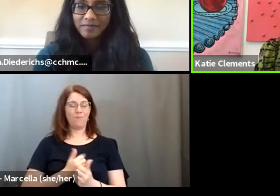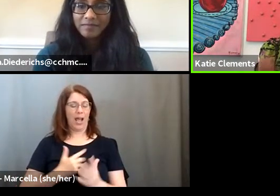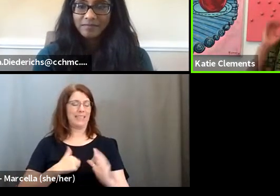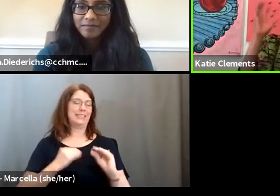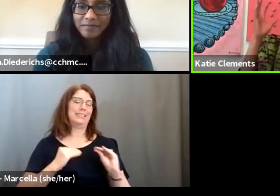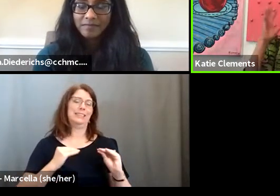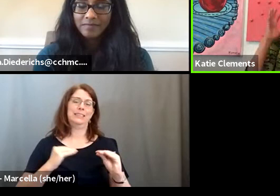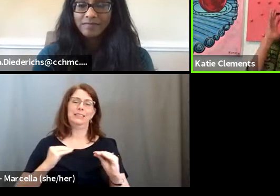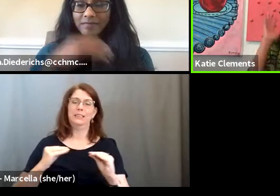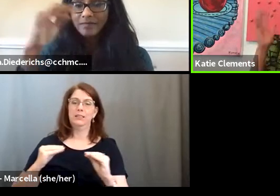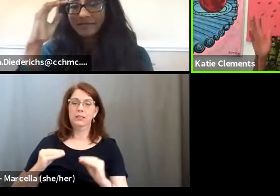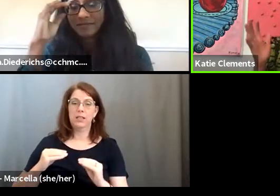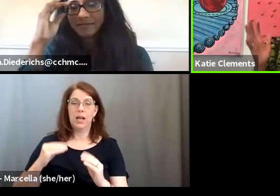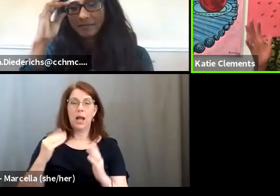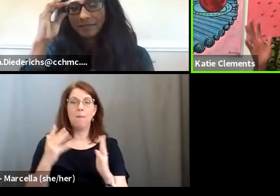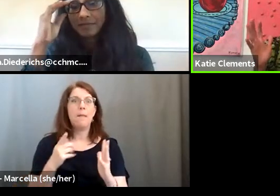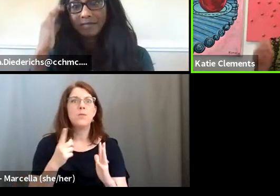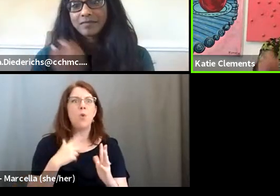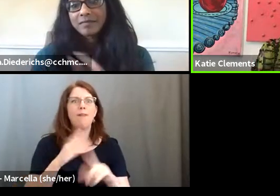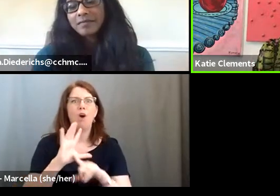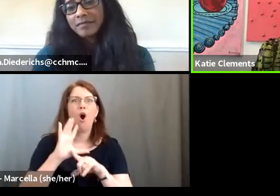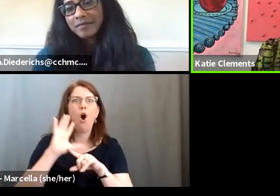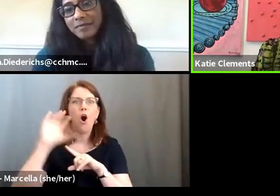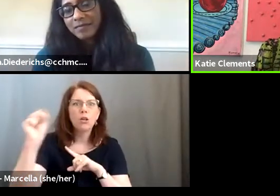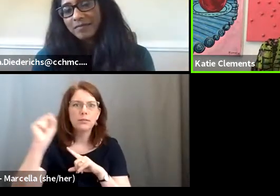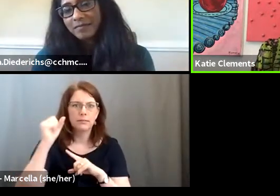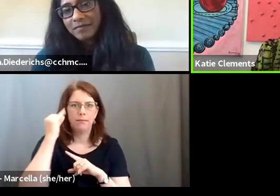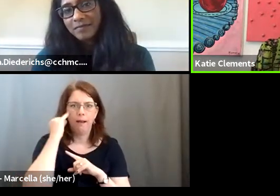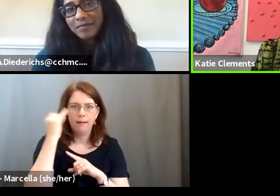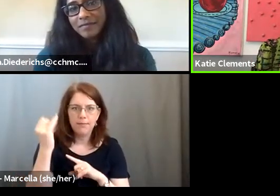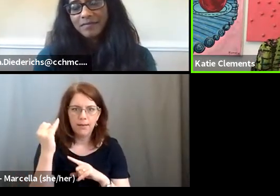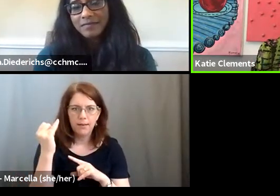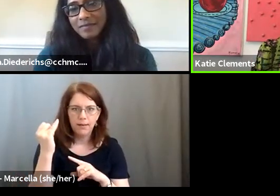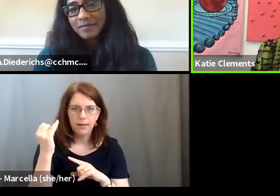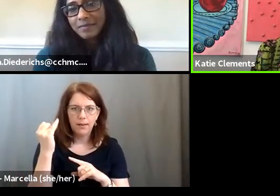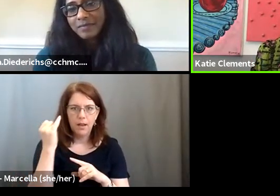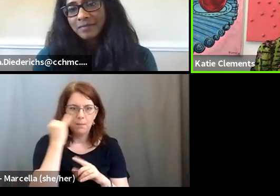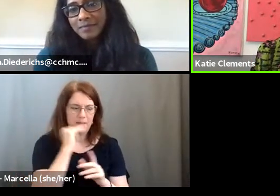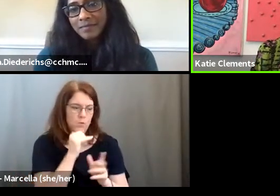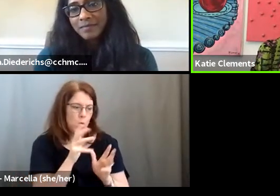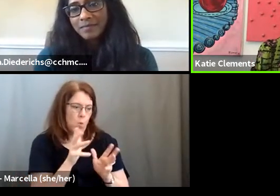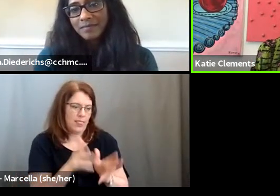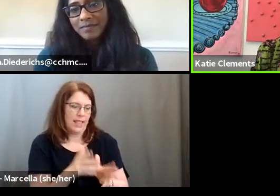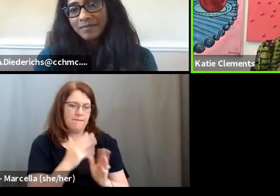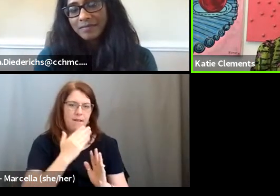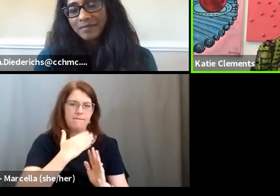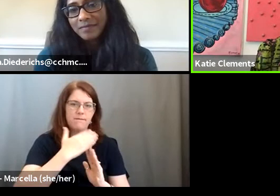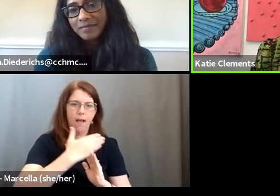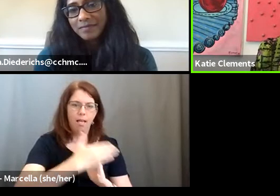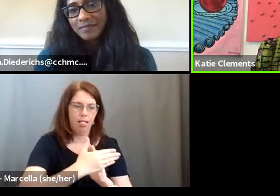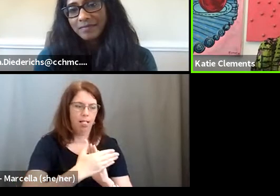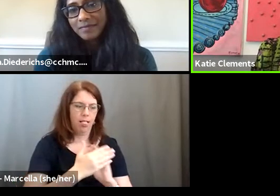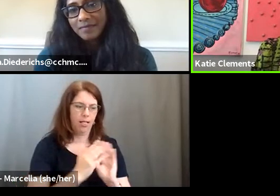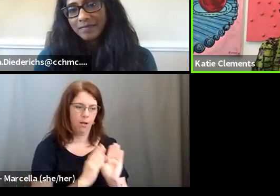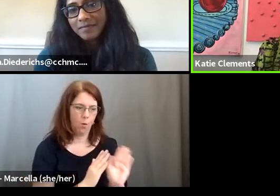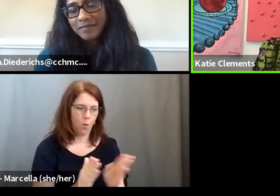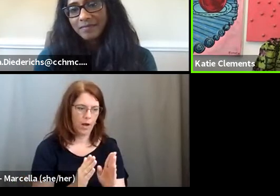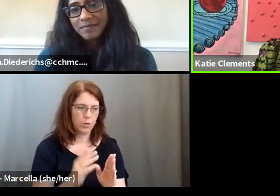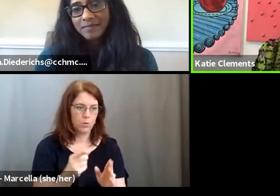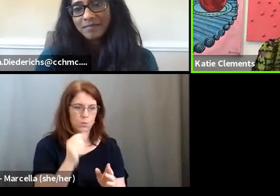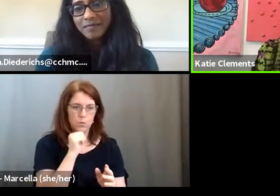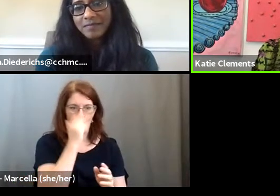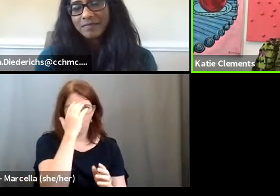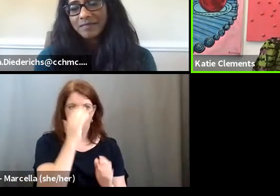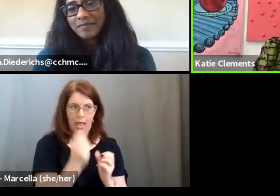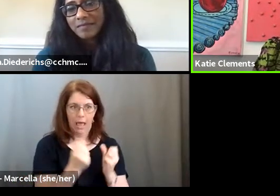to people now, like you might have the most awesome idea, but if you don't leave your files in a way, or if you don't know how much you